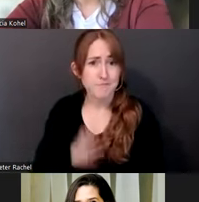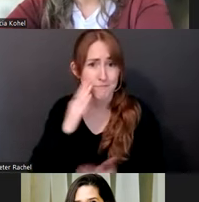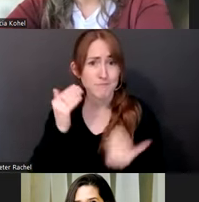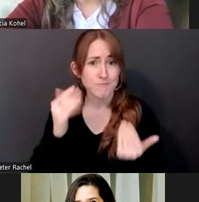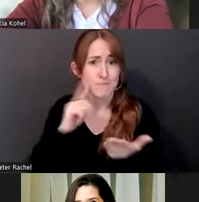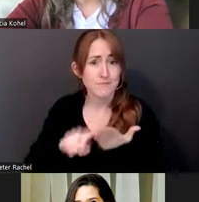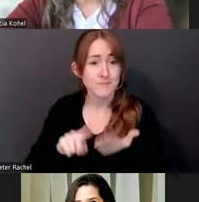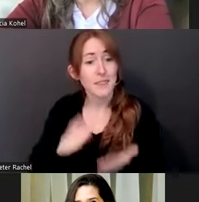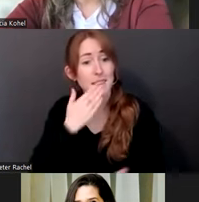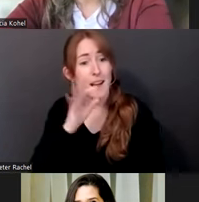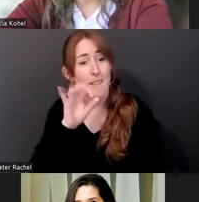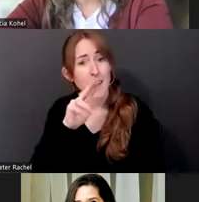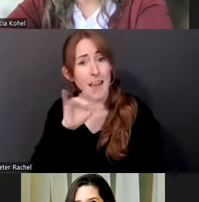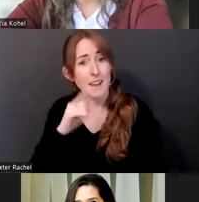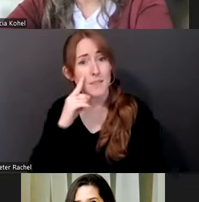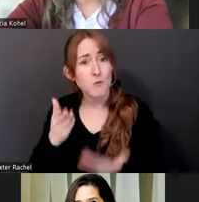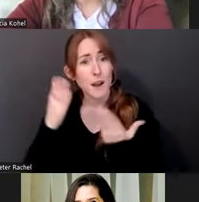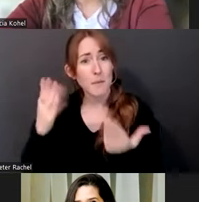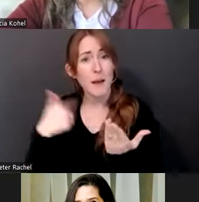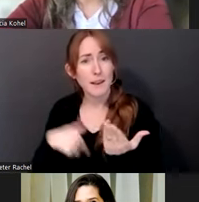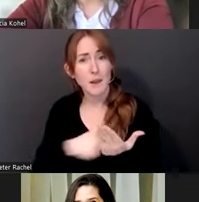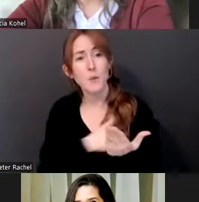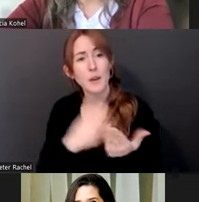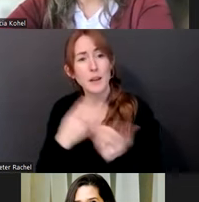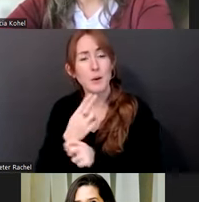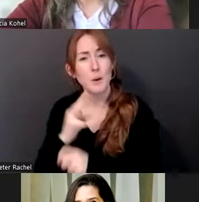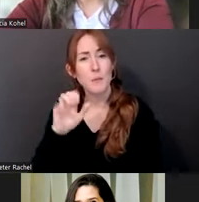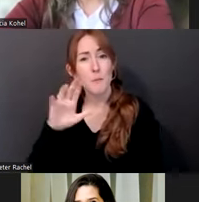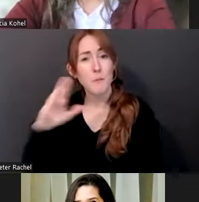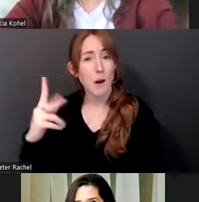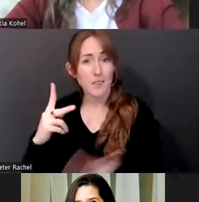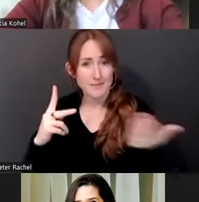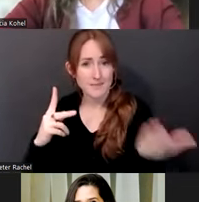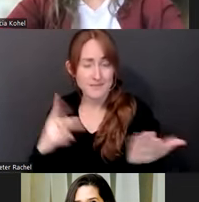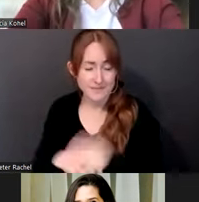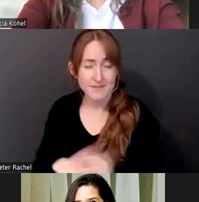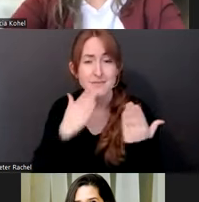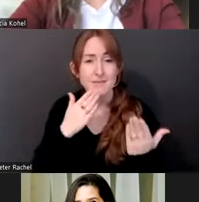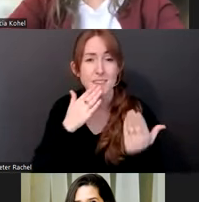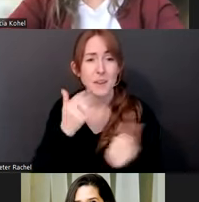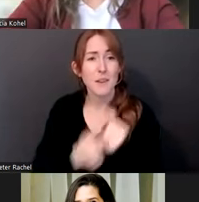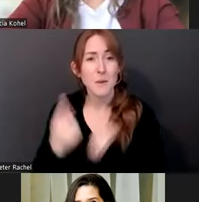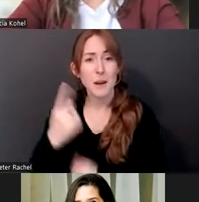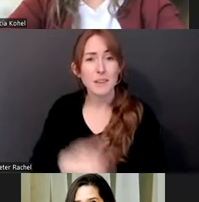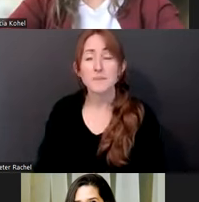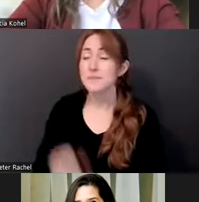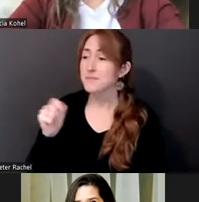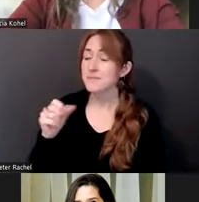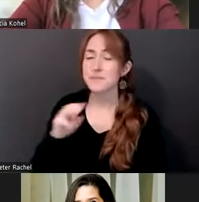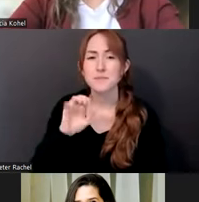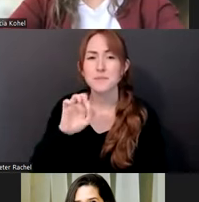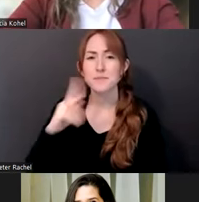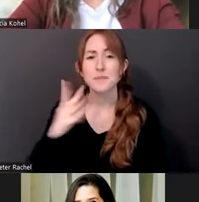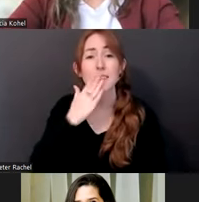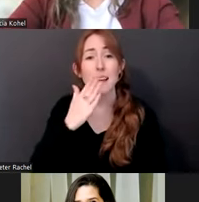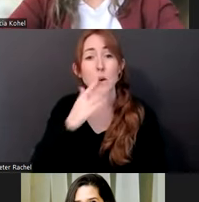and helping to make this workshop happen. And yeah, no, just thanks to everyone. Yeah. Thank y'all. Also, I dropped